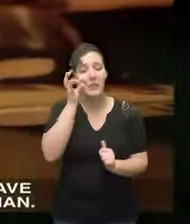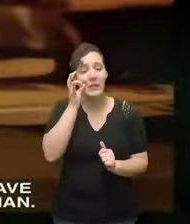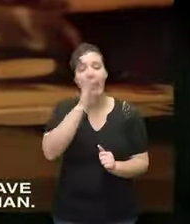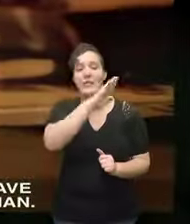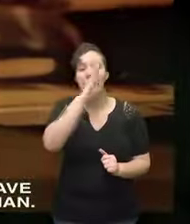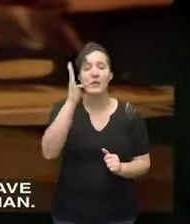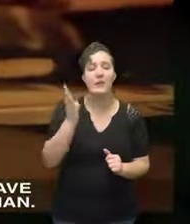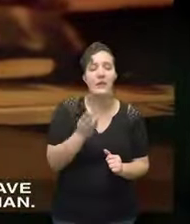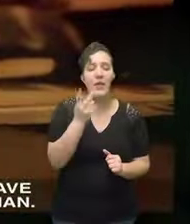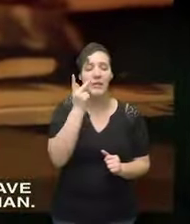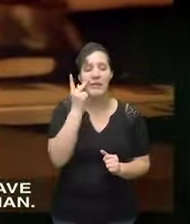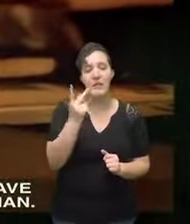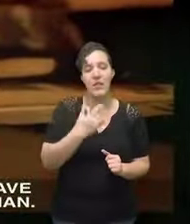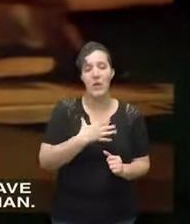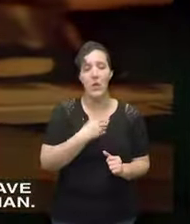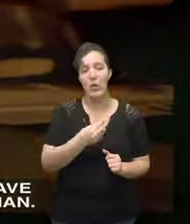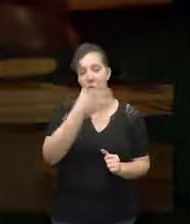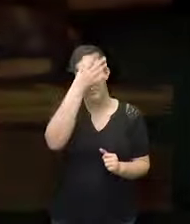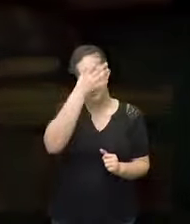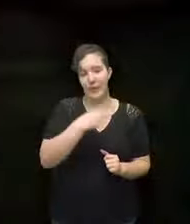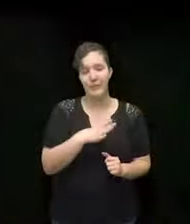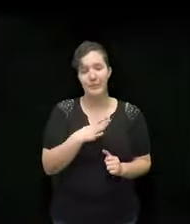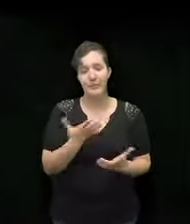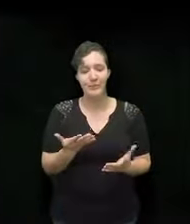have never even seen a white man